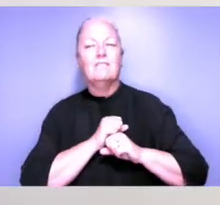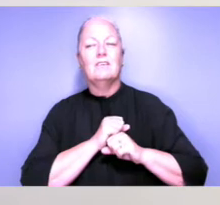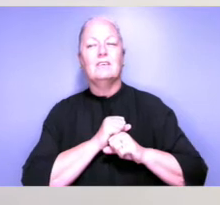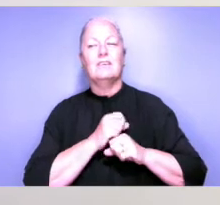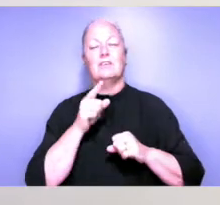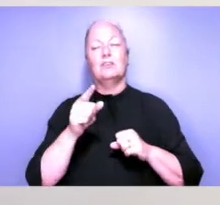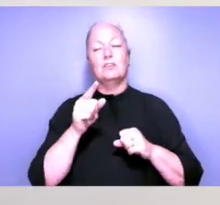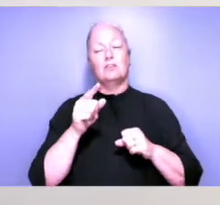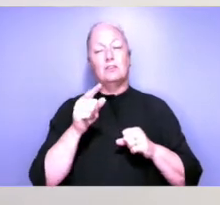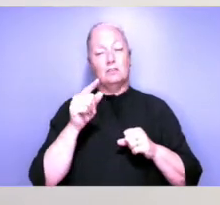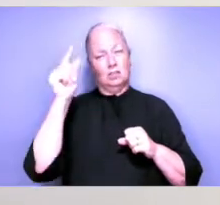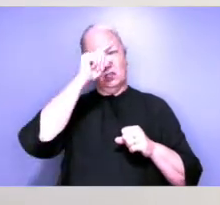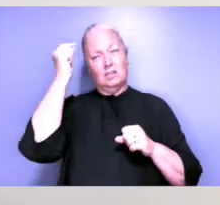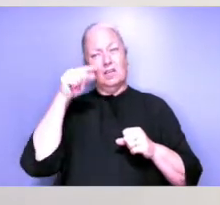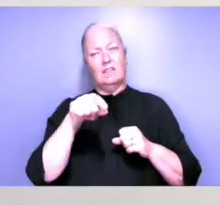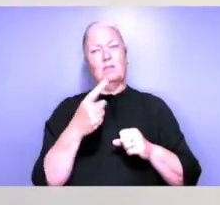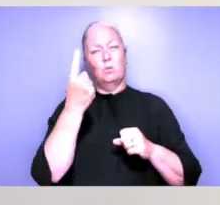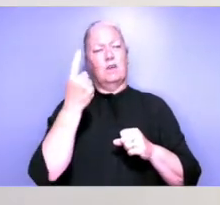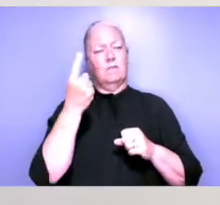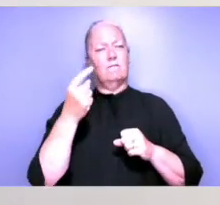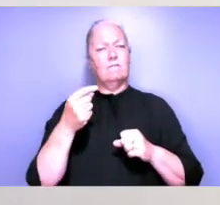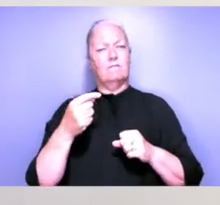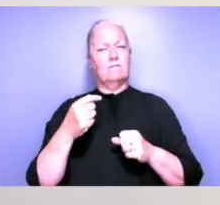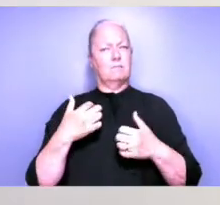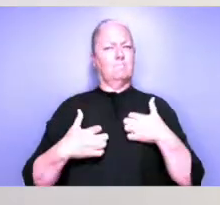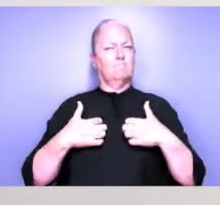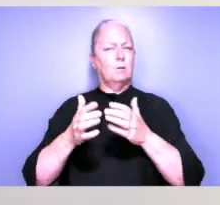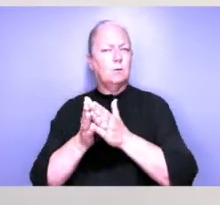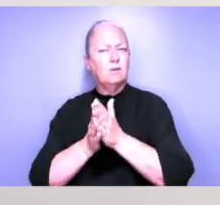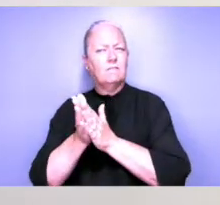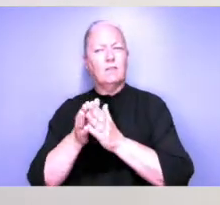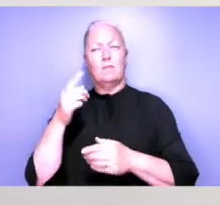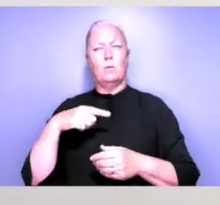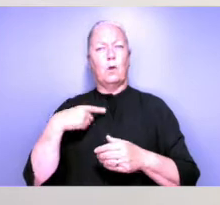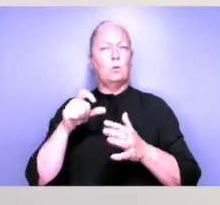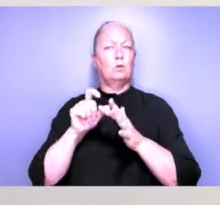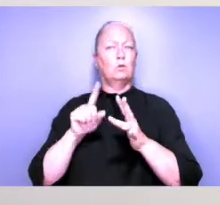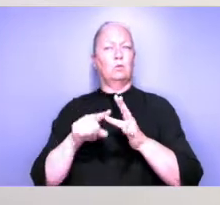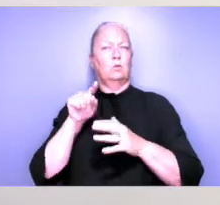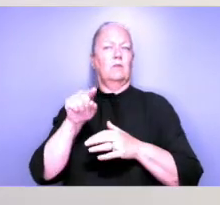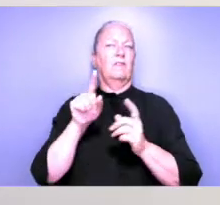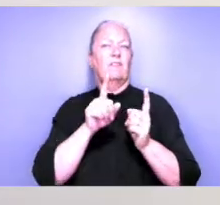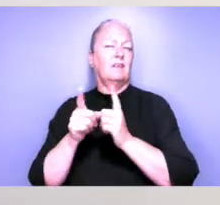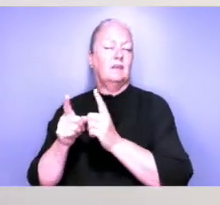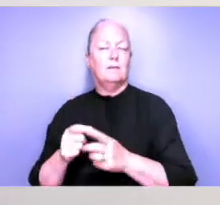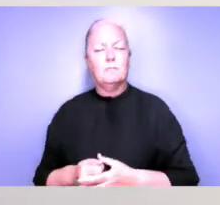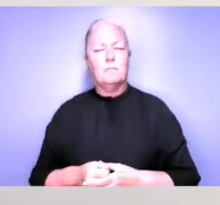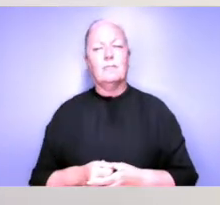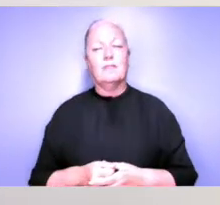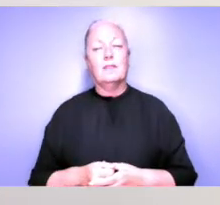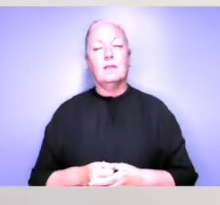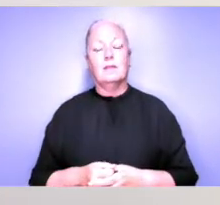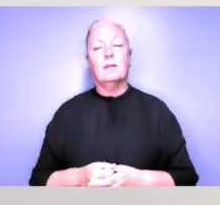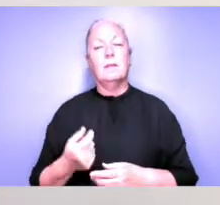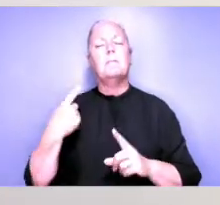Desire is where a lot of the motivation comes from, you know, this is, this is why we do the thing. But it's also the way